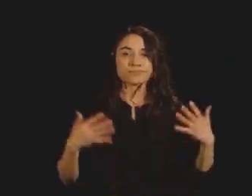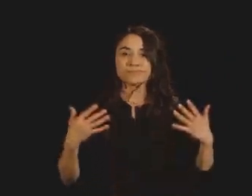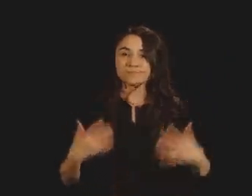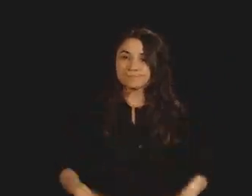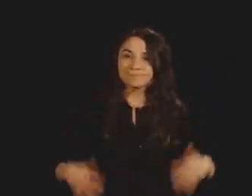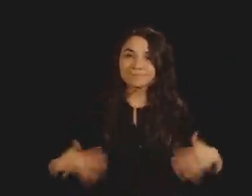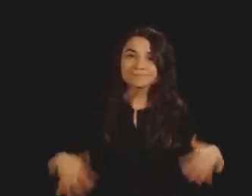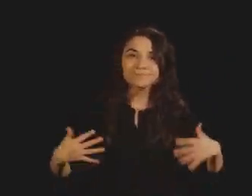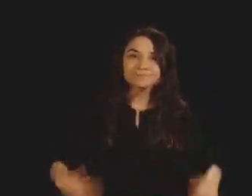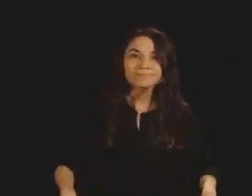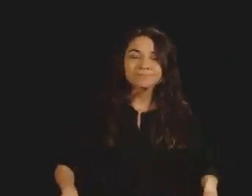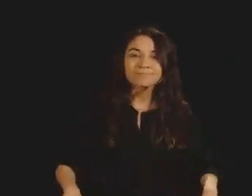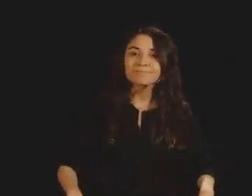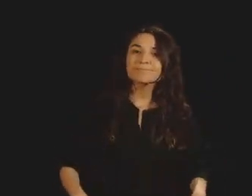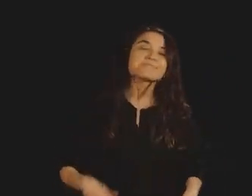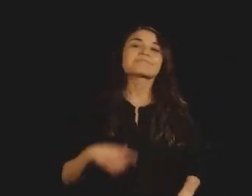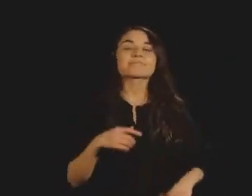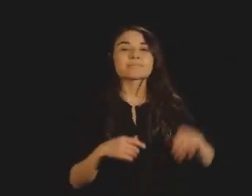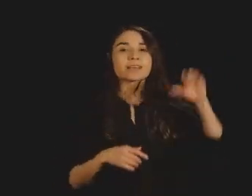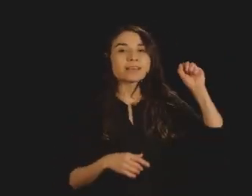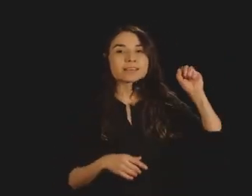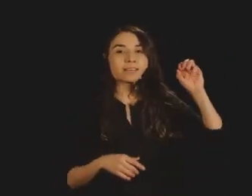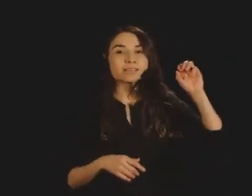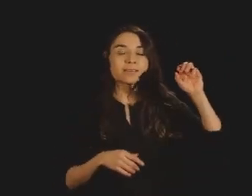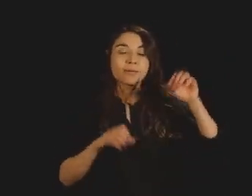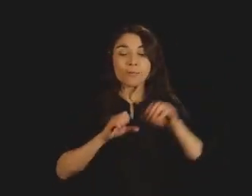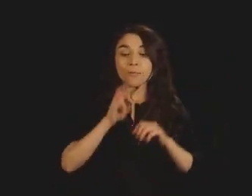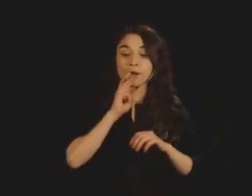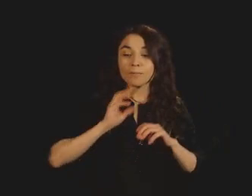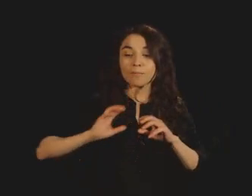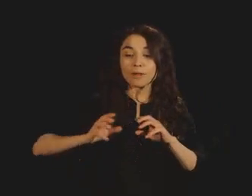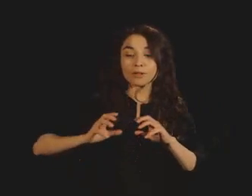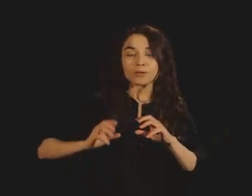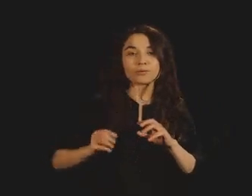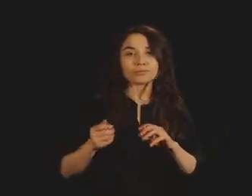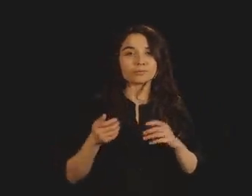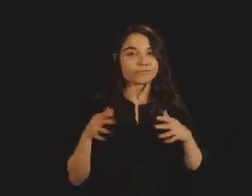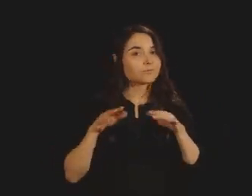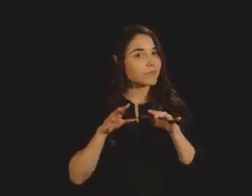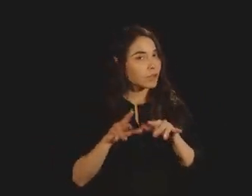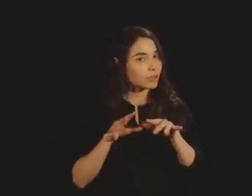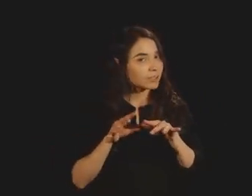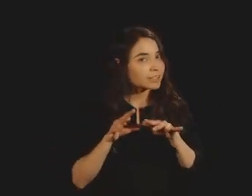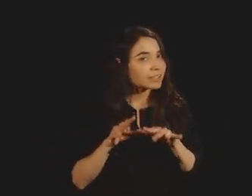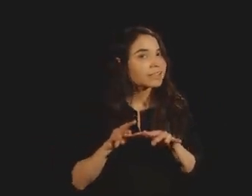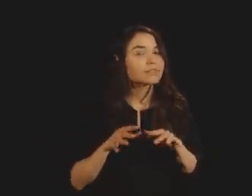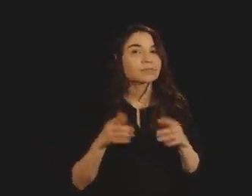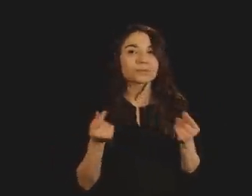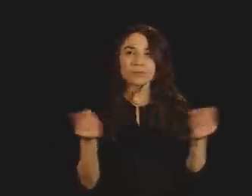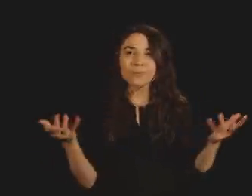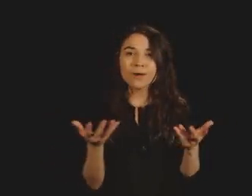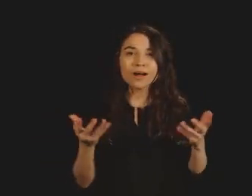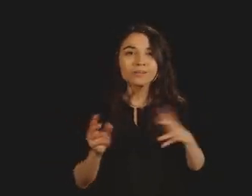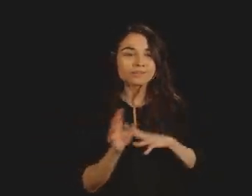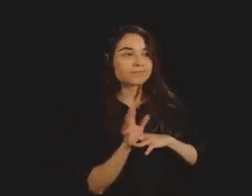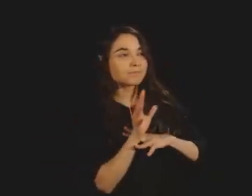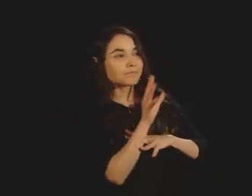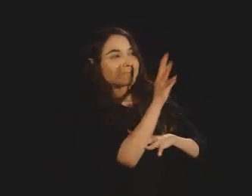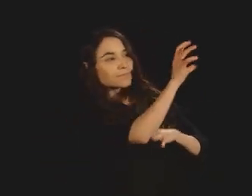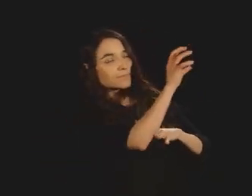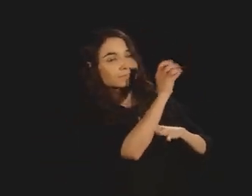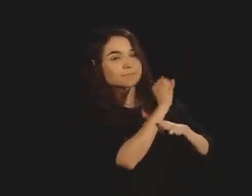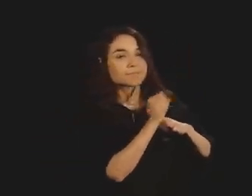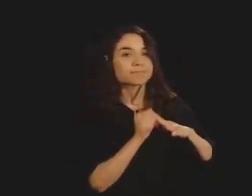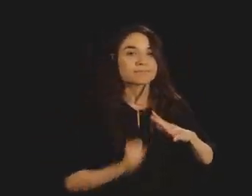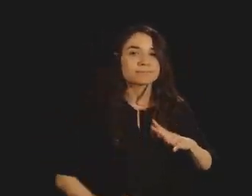Oh, my gosh. Look at those flirtatious little beasts going up and grabbing that SO2 and pulling it in. And in fact,